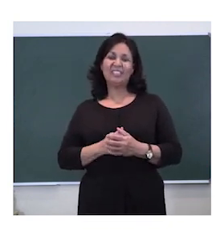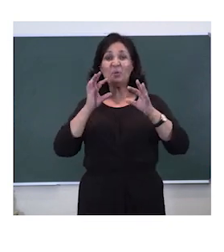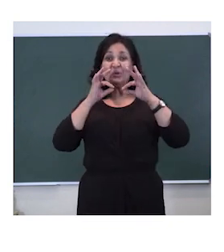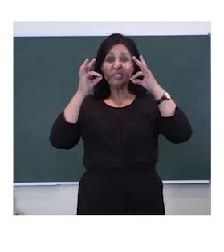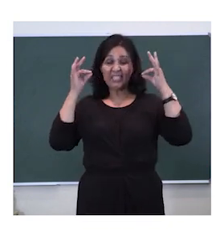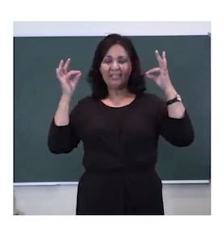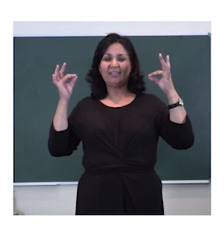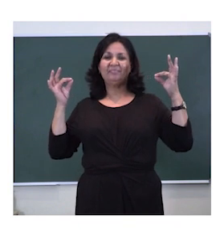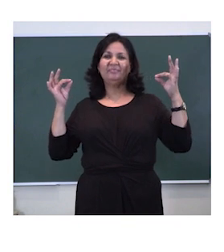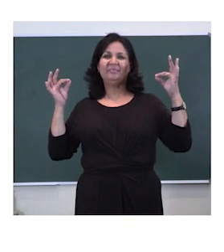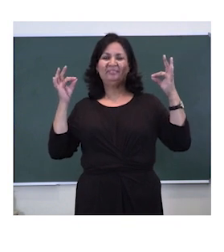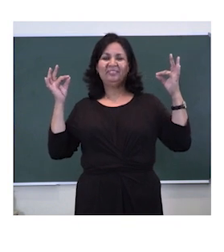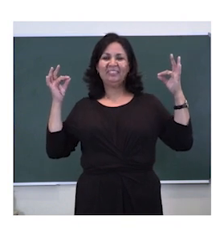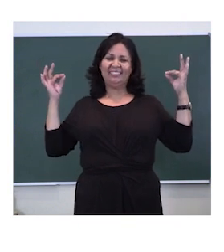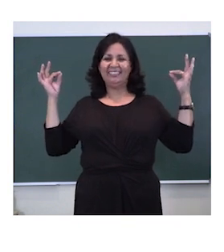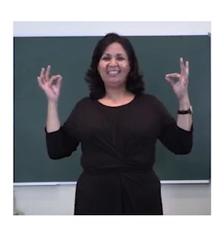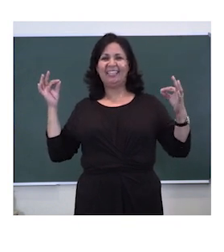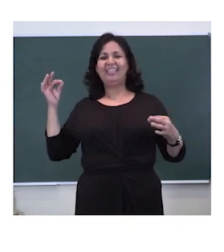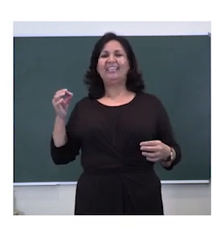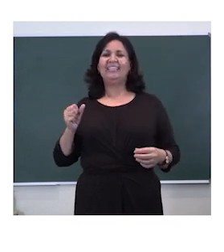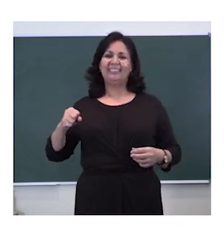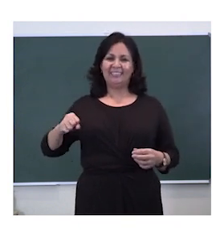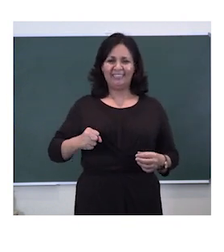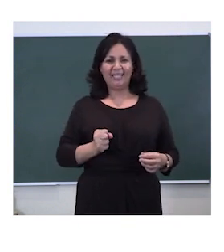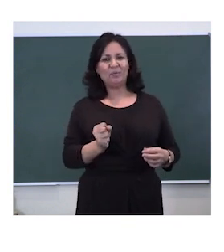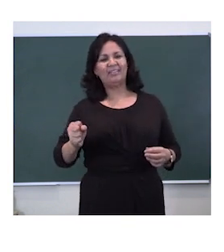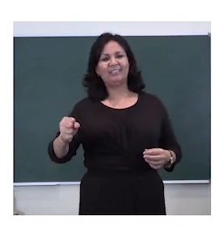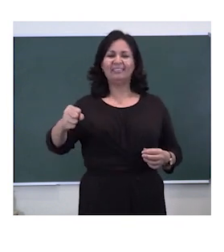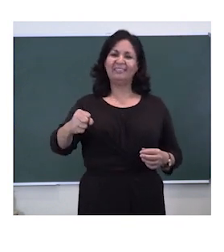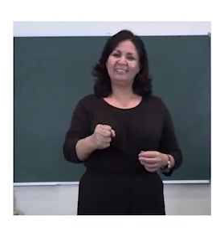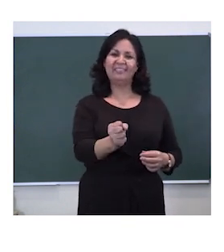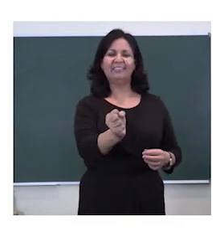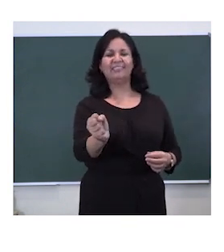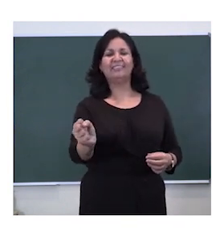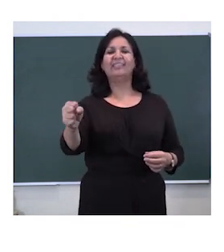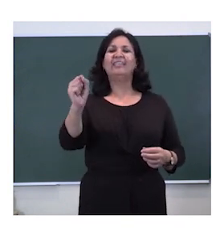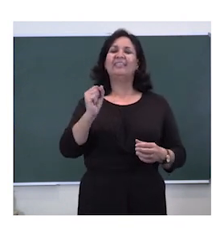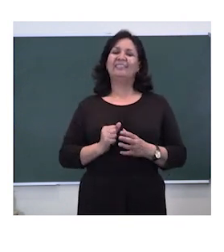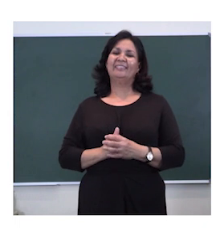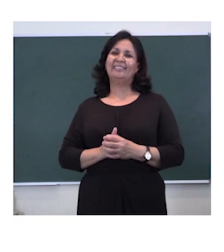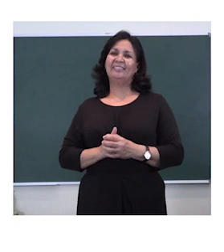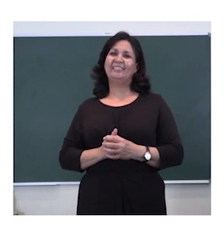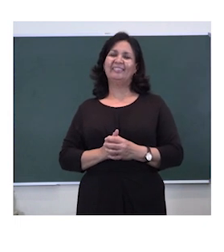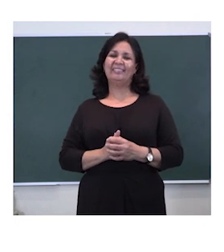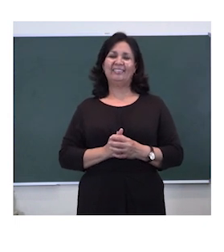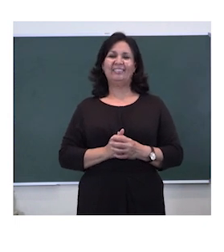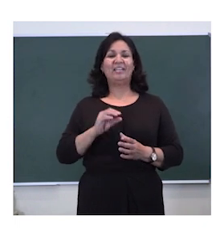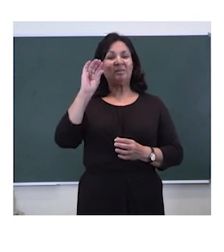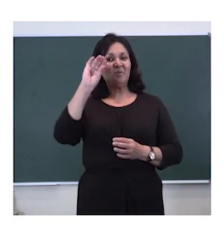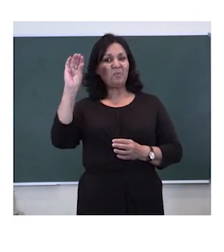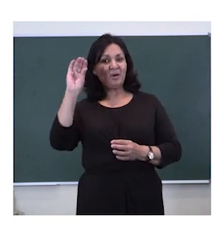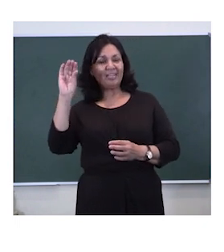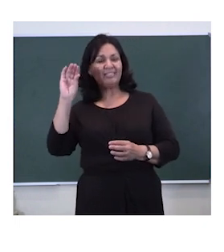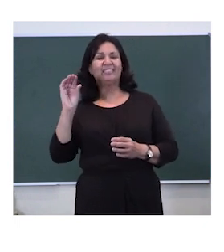Sammy Snake says ss in words, ss in words, ss in words. Sammy Snake says